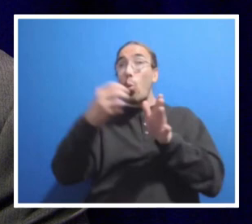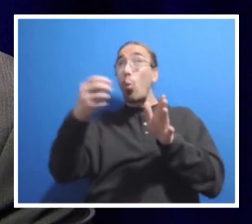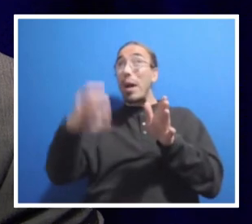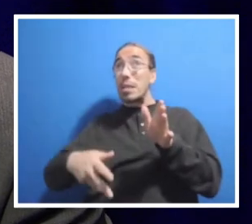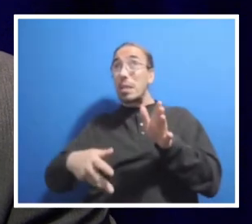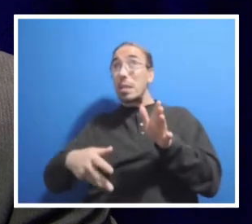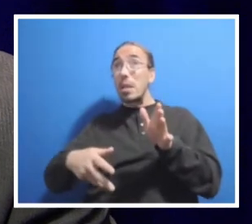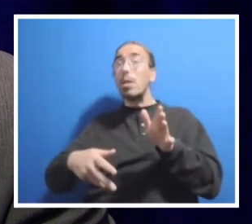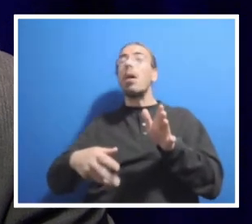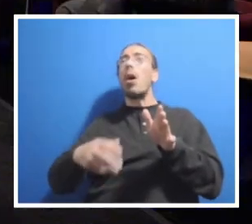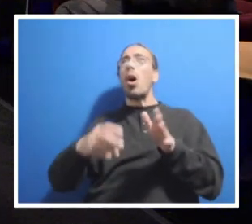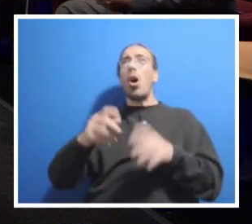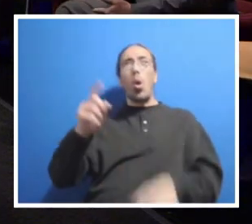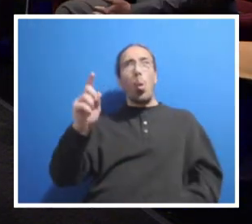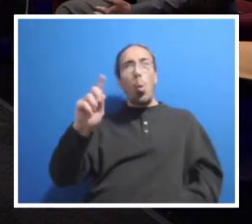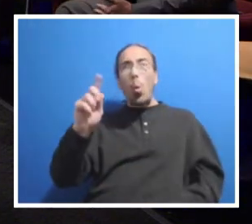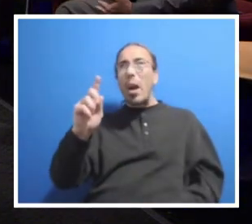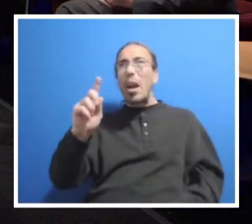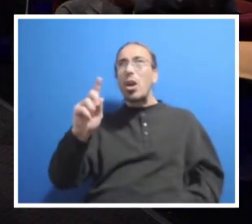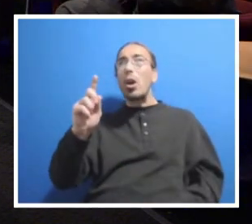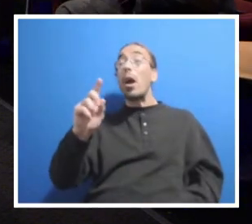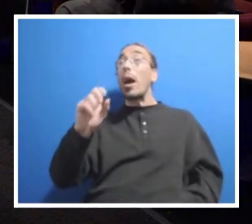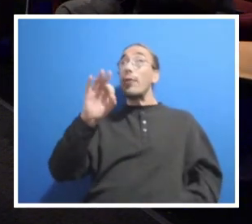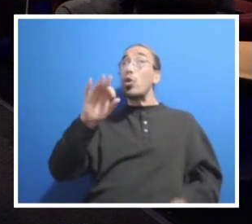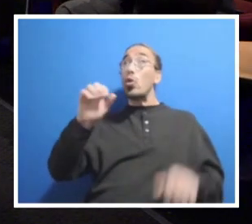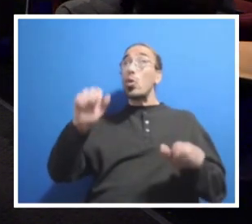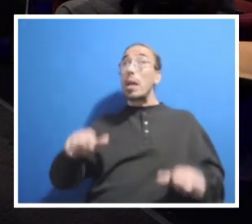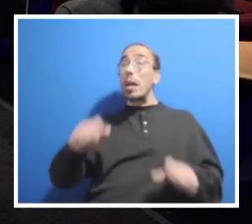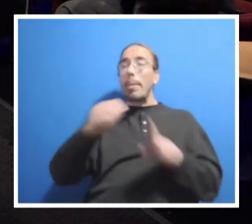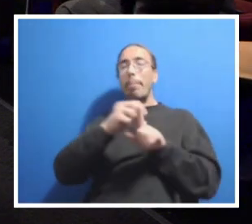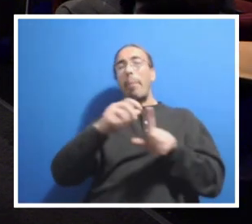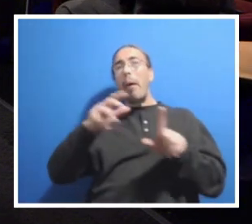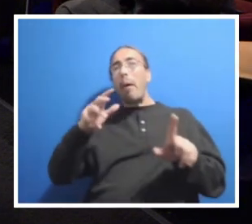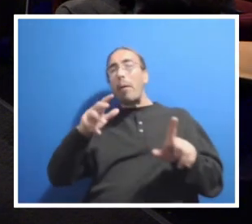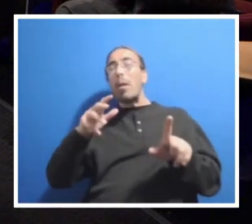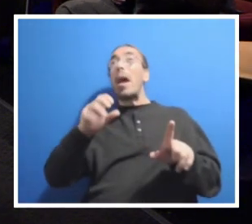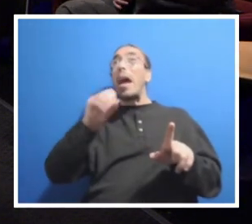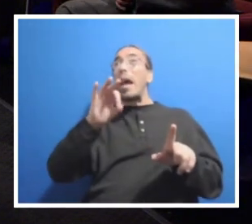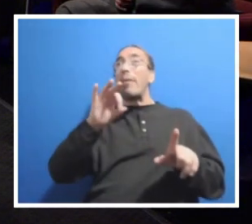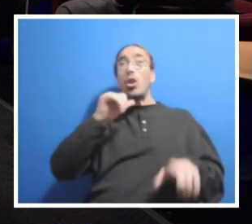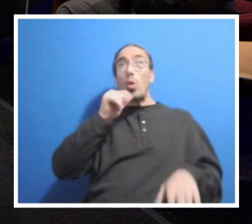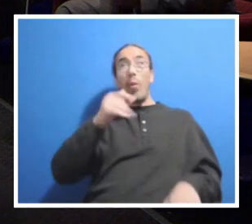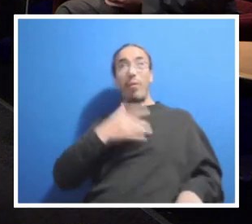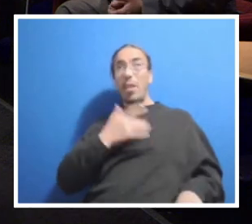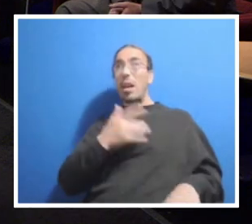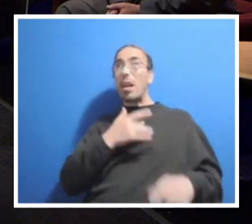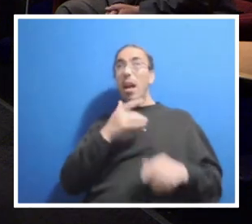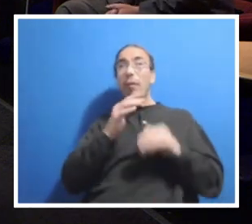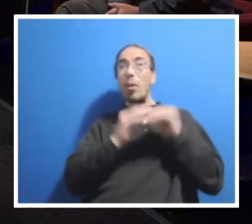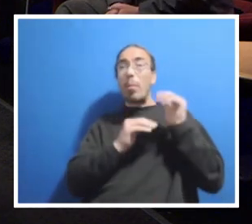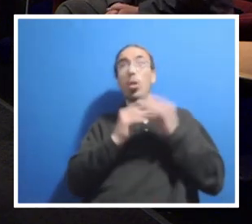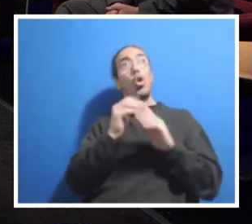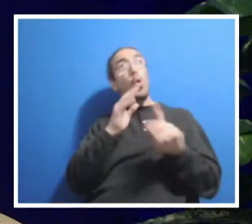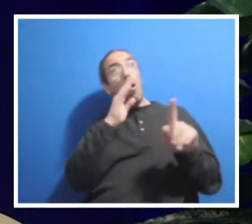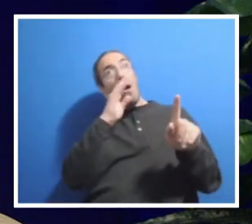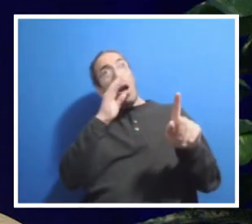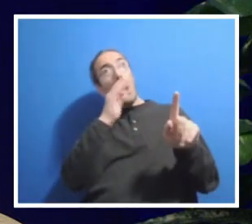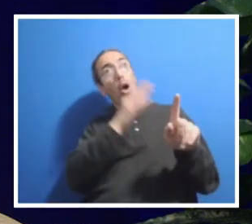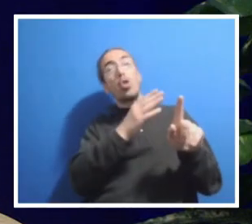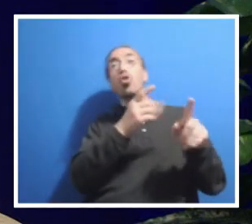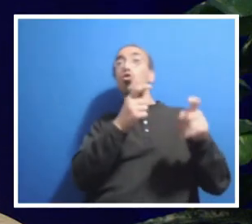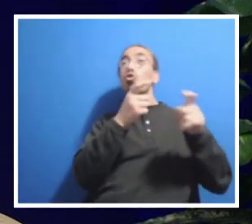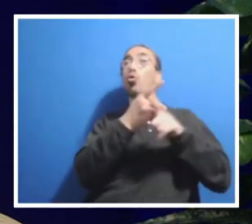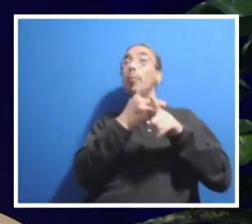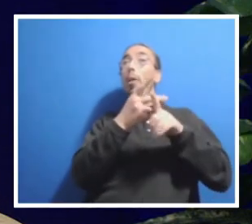appropriate place to be that? And if you could also expand on that, perhaps if they didn't feel comfortable going to their direct supervisor? Sure. Absolutely. As